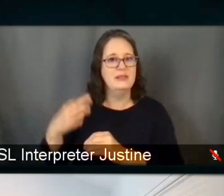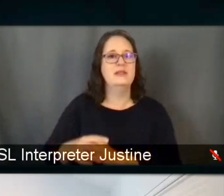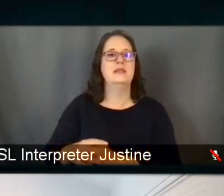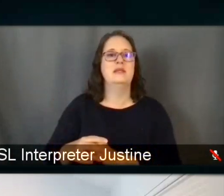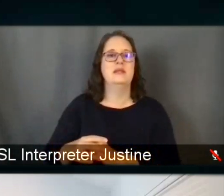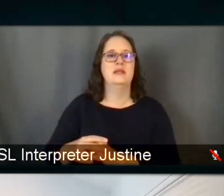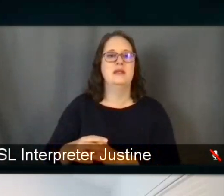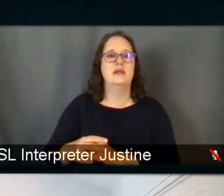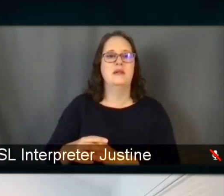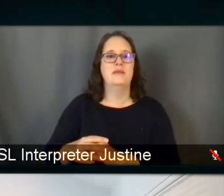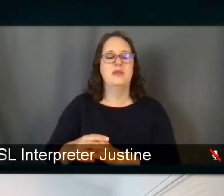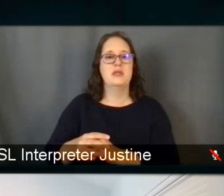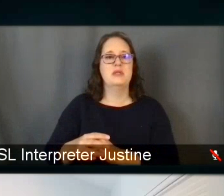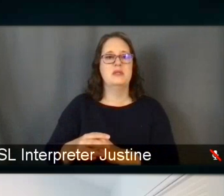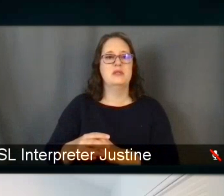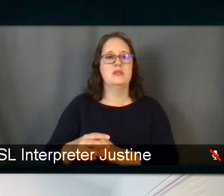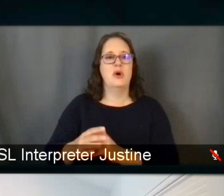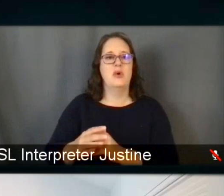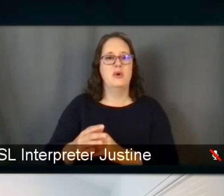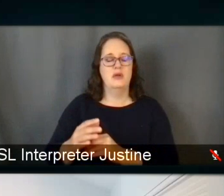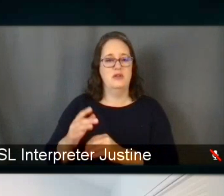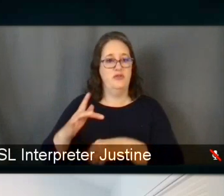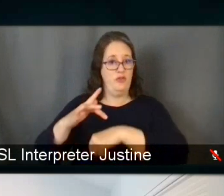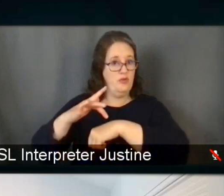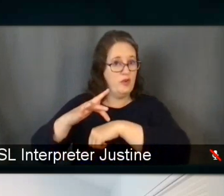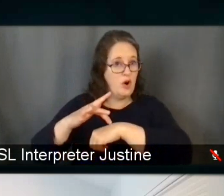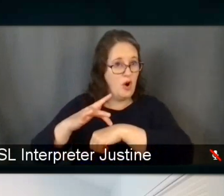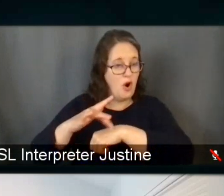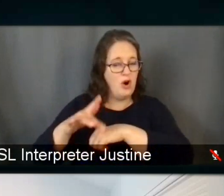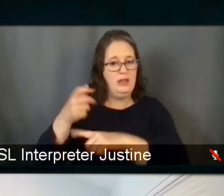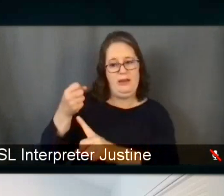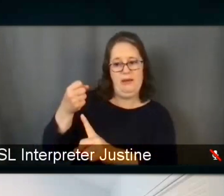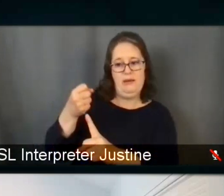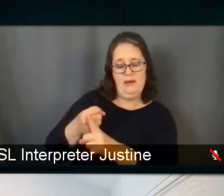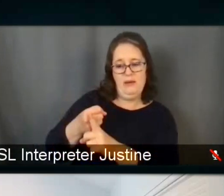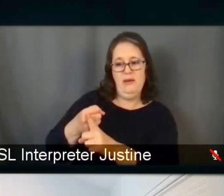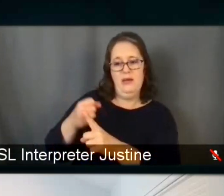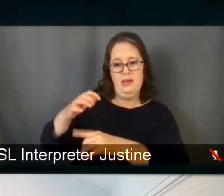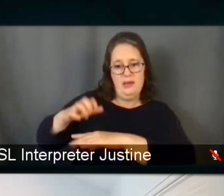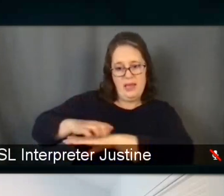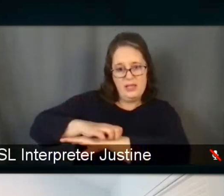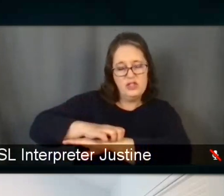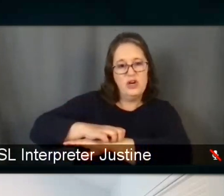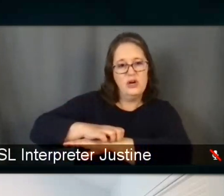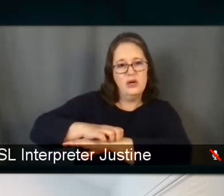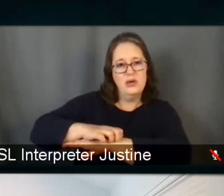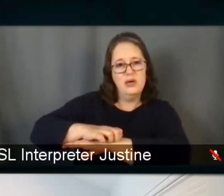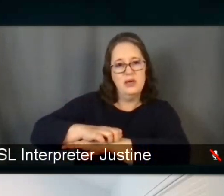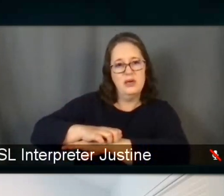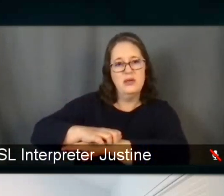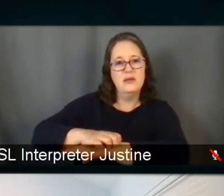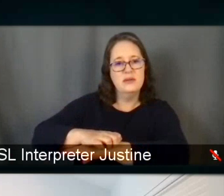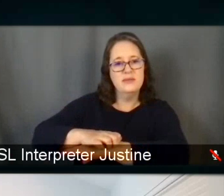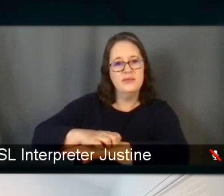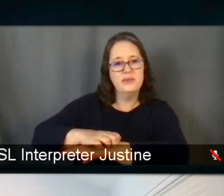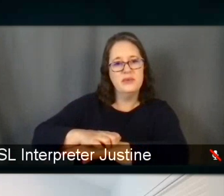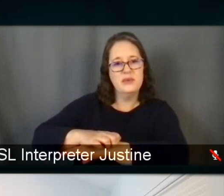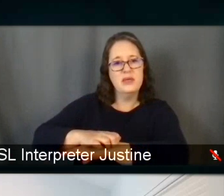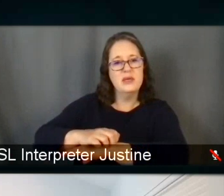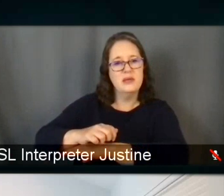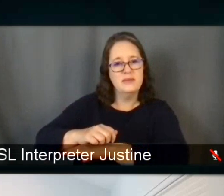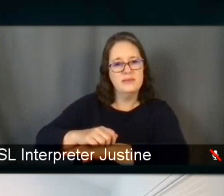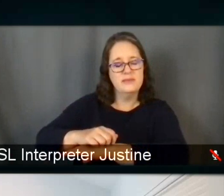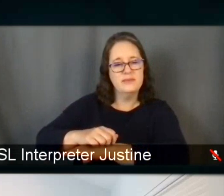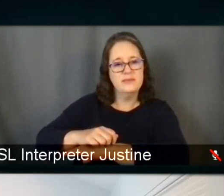in early onset colorectal cancer. And that for that reasons, there has been discussions about in lowering